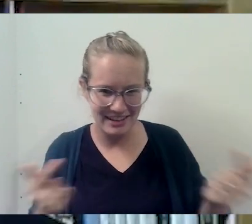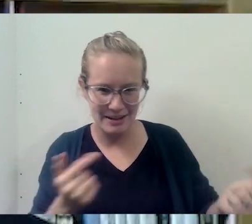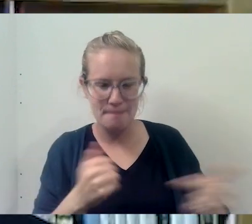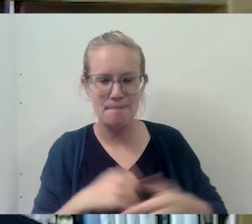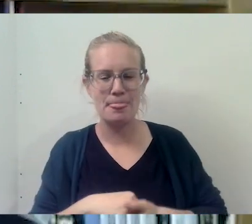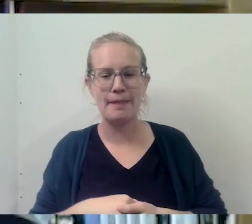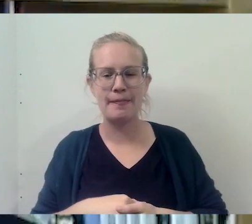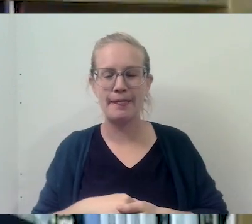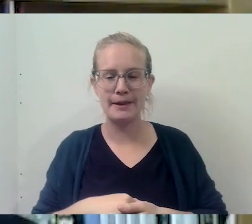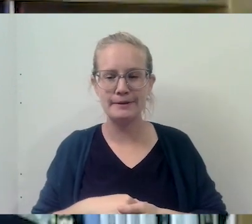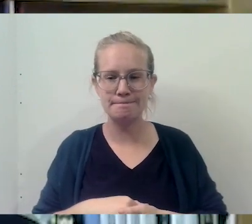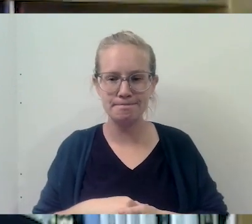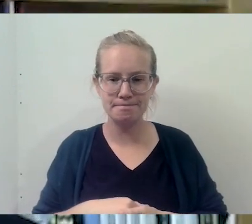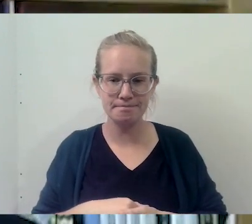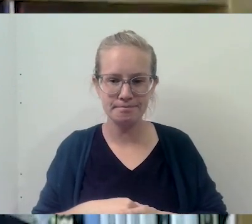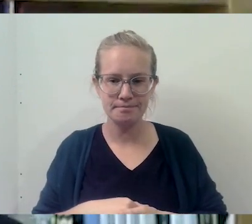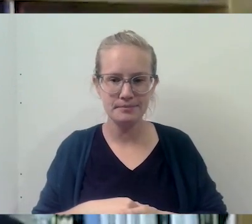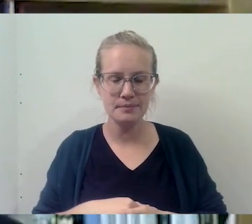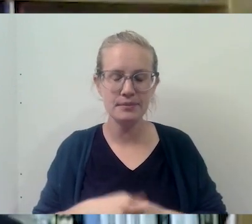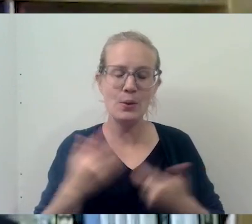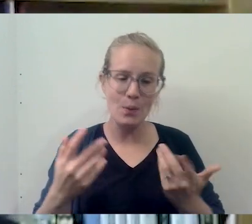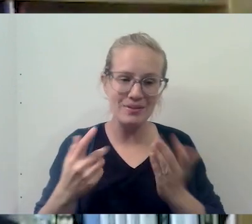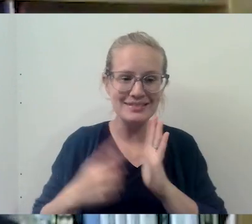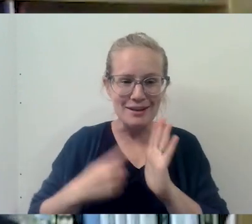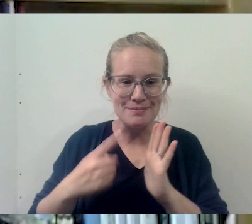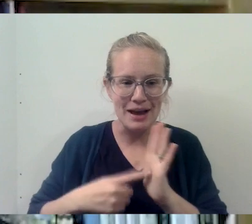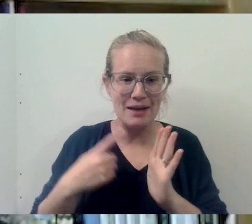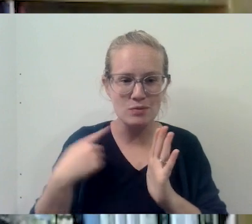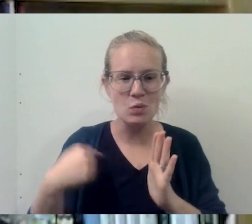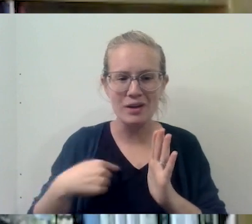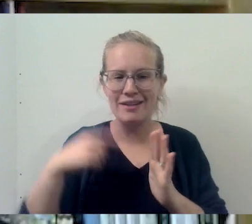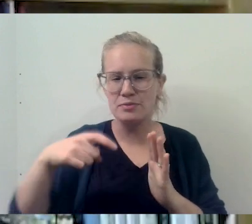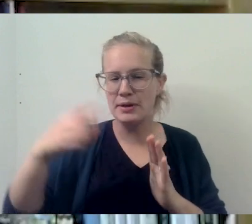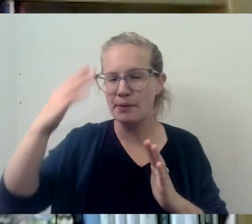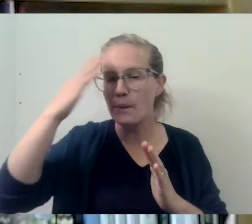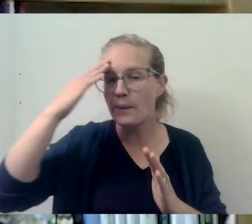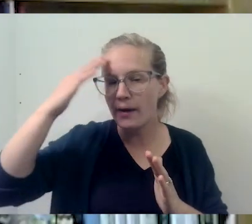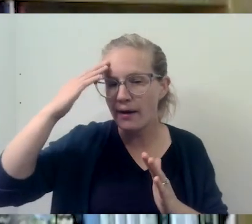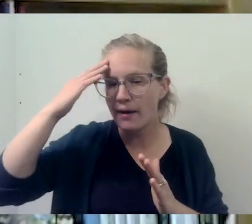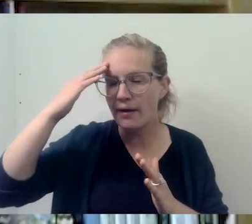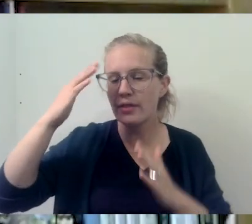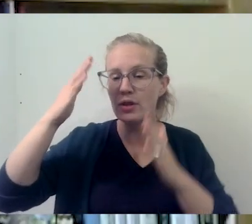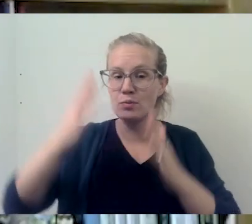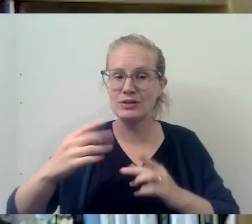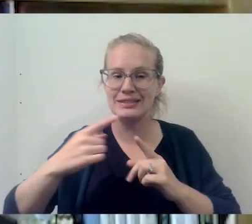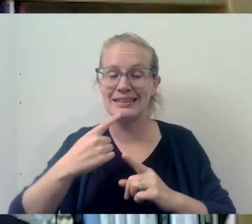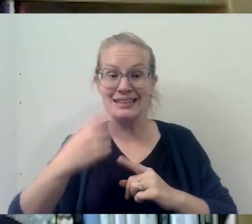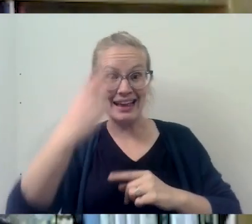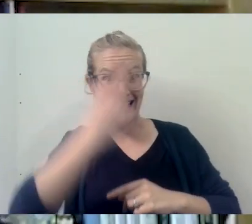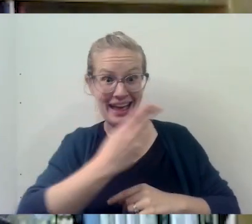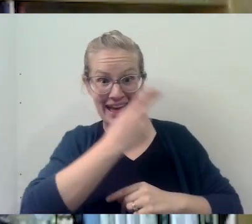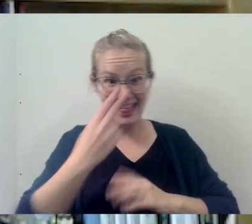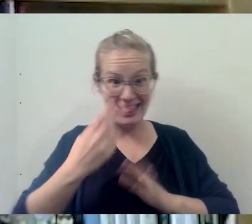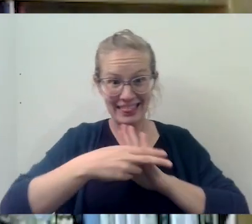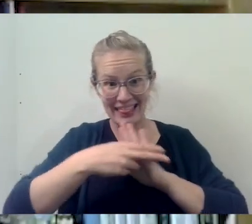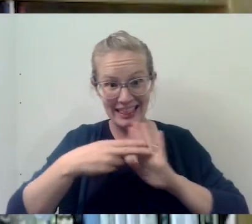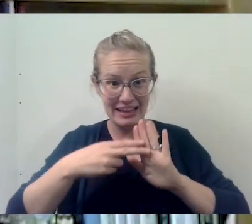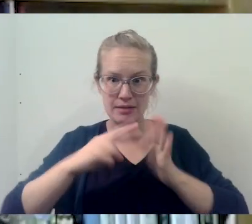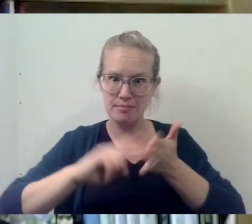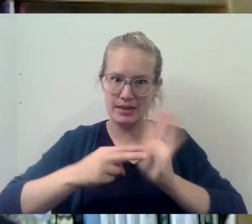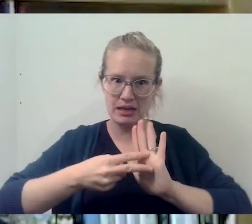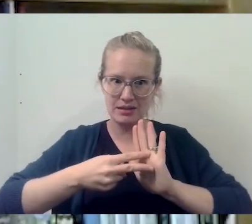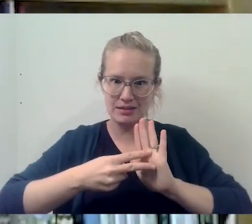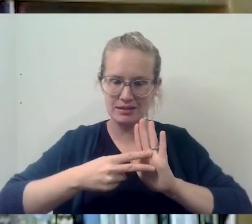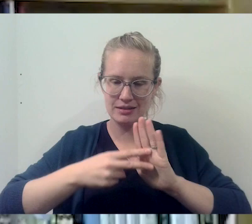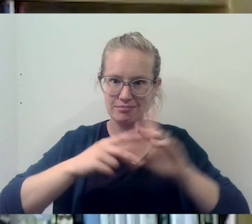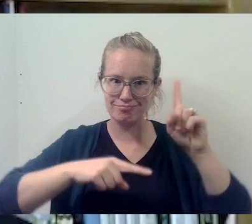And, uh, and, uh, and so, uh, you know, so sometimes we have to be mindful that when someone says Catholic, they could mean a bunch of different